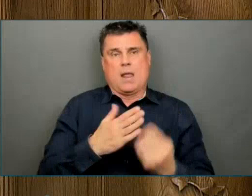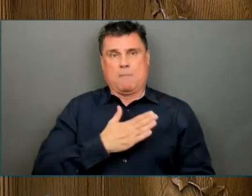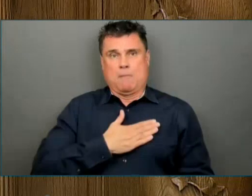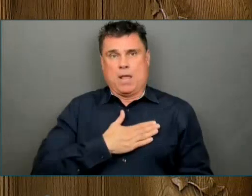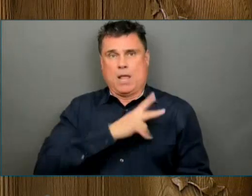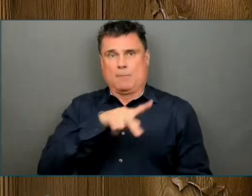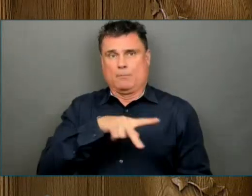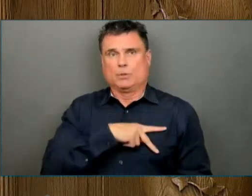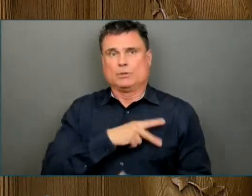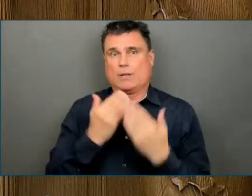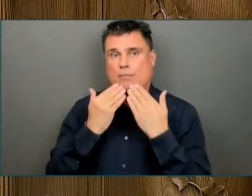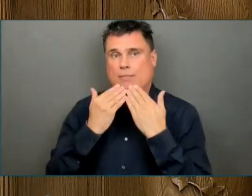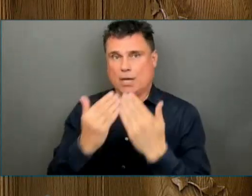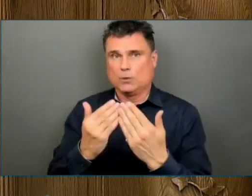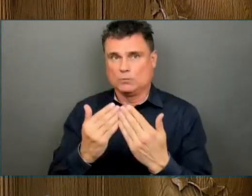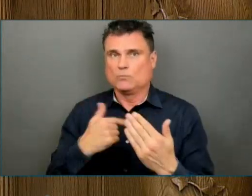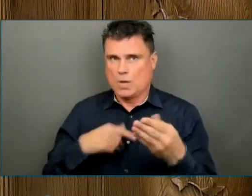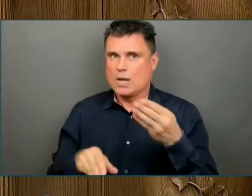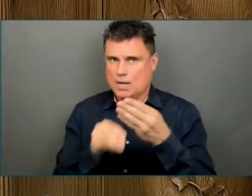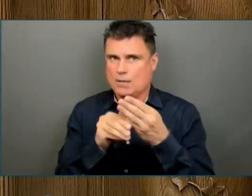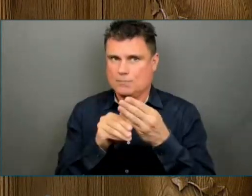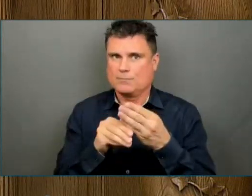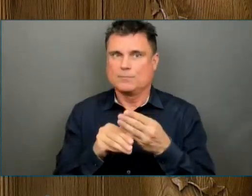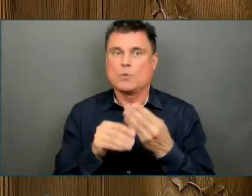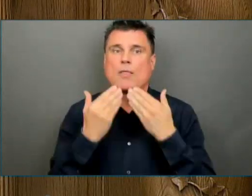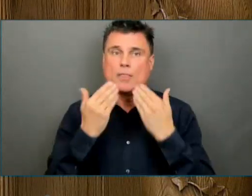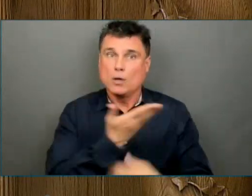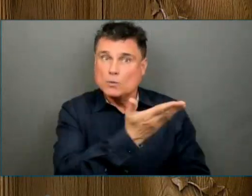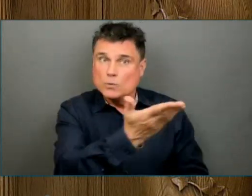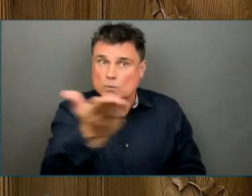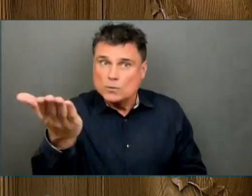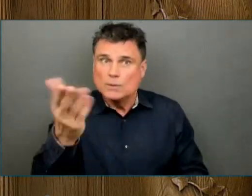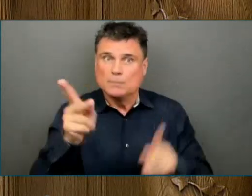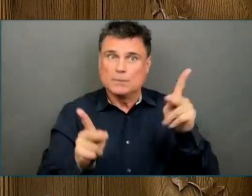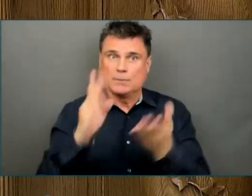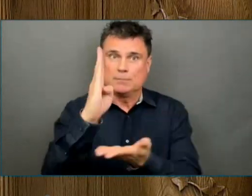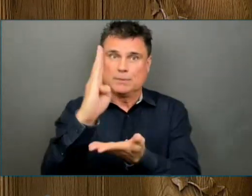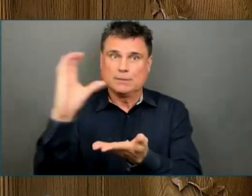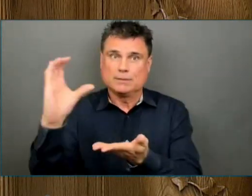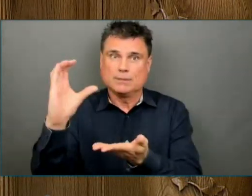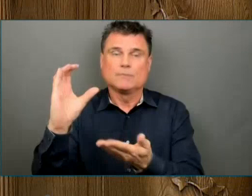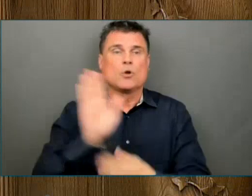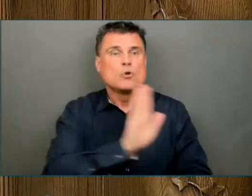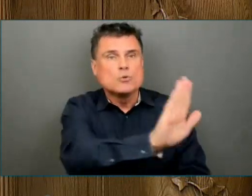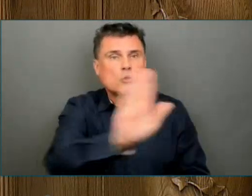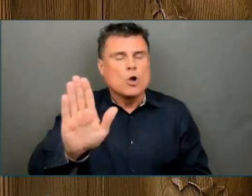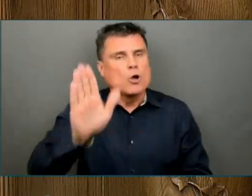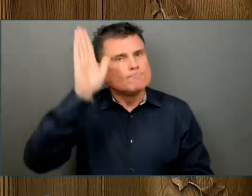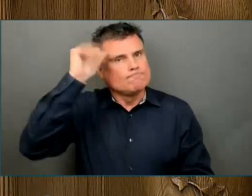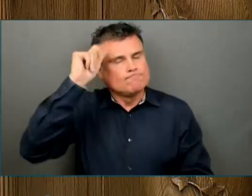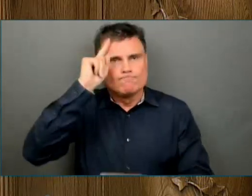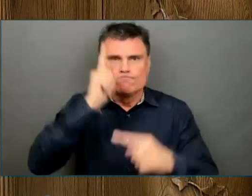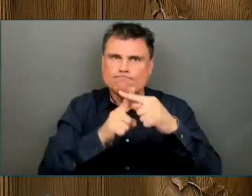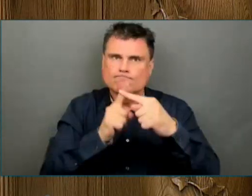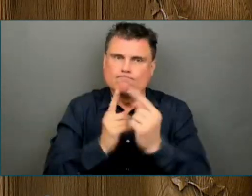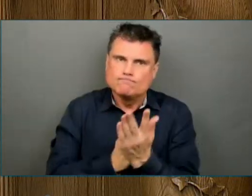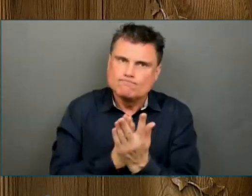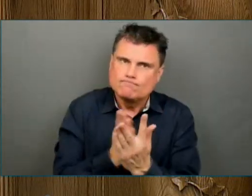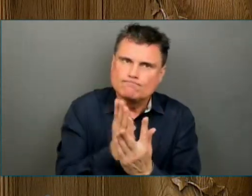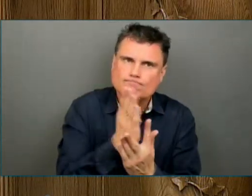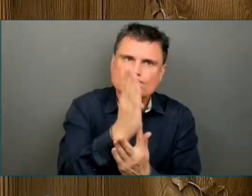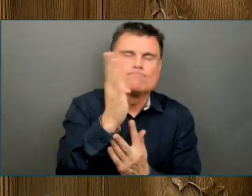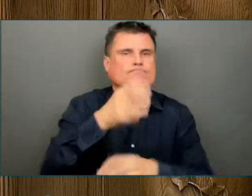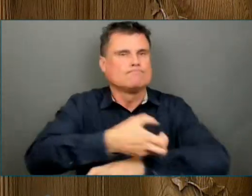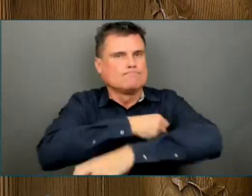and resolve you have demonstrated over the past year. Like you, I have been humbled by the selfless work of our healthcare